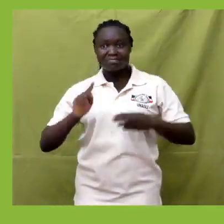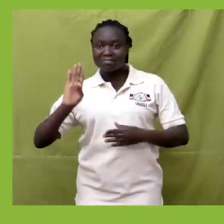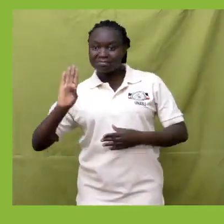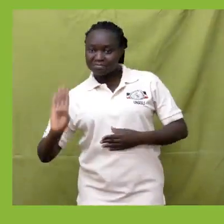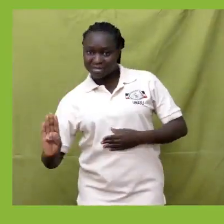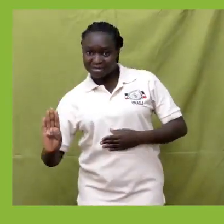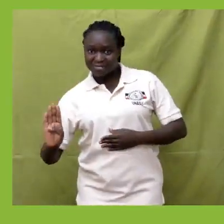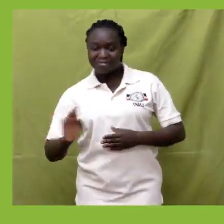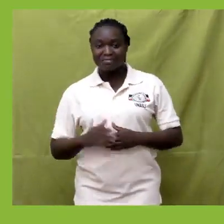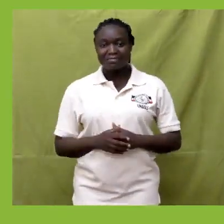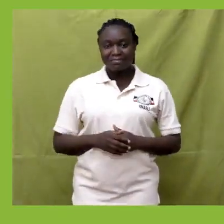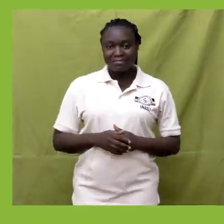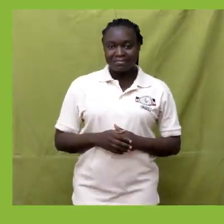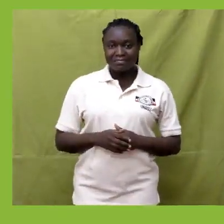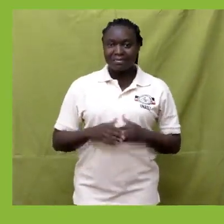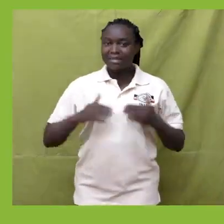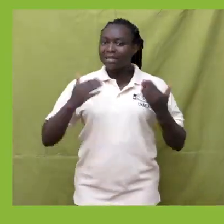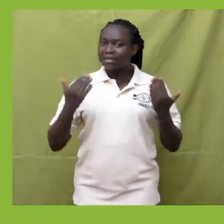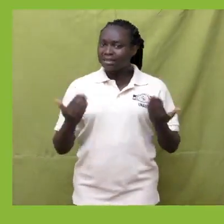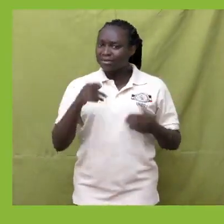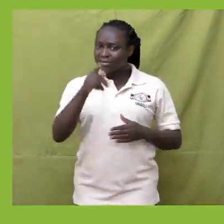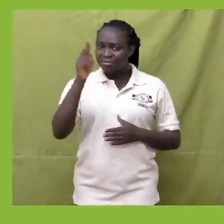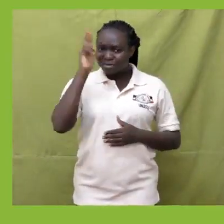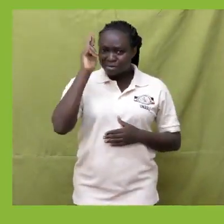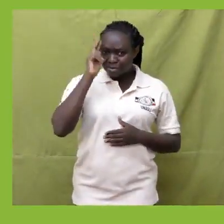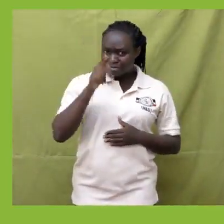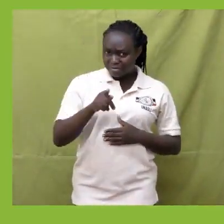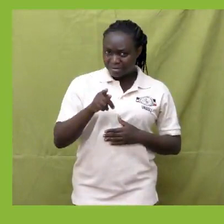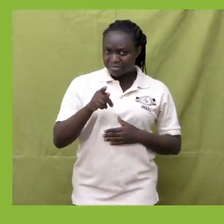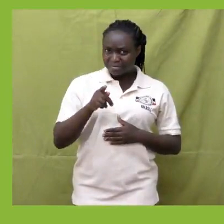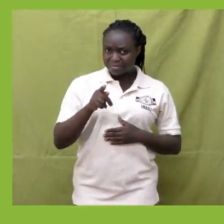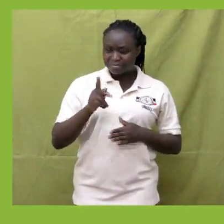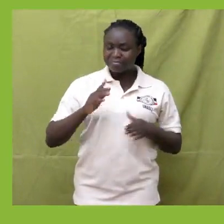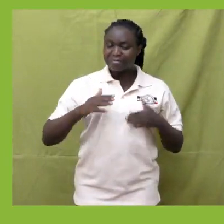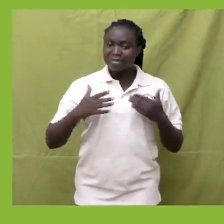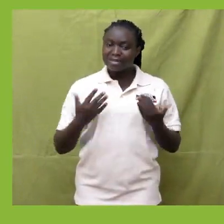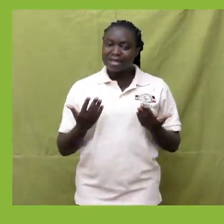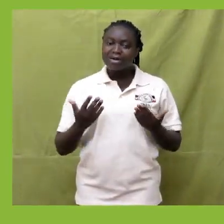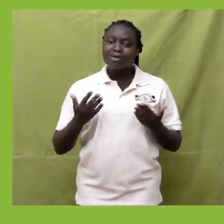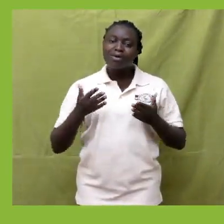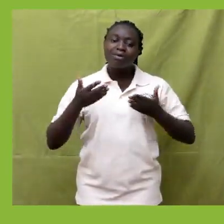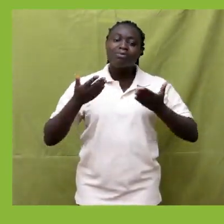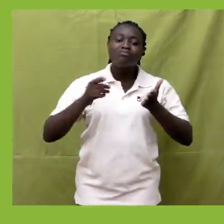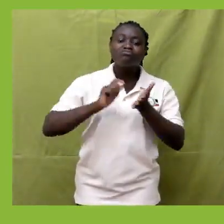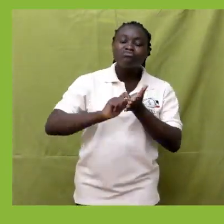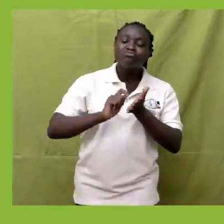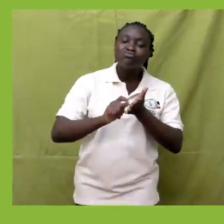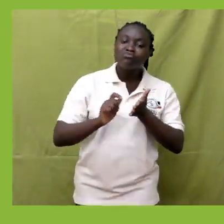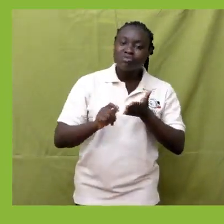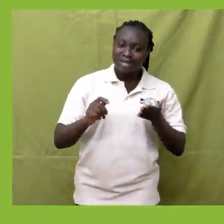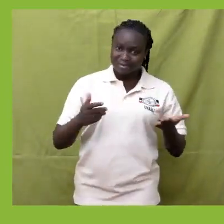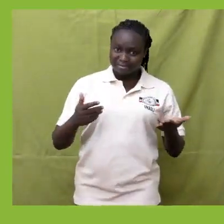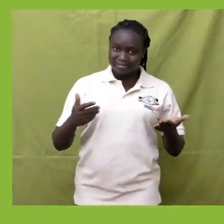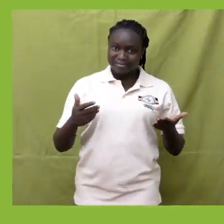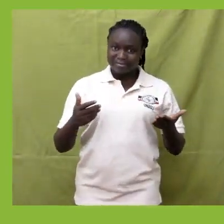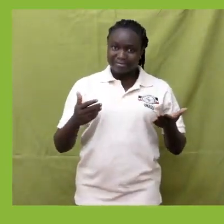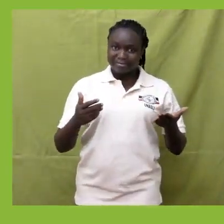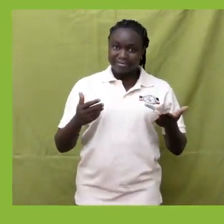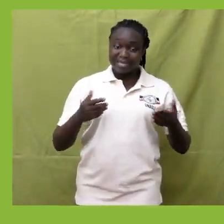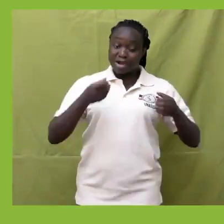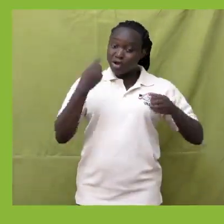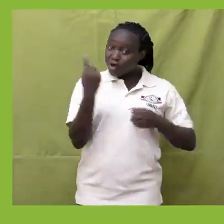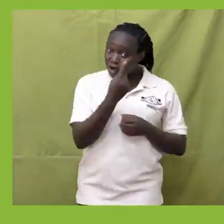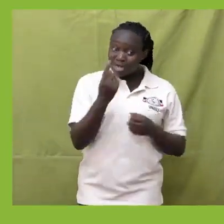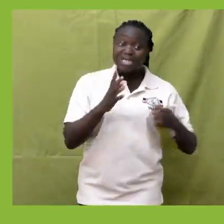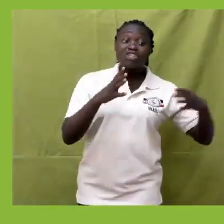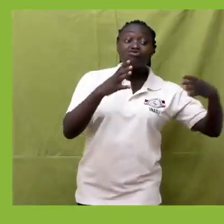Do not forget that we write equivalent for sets